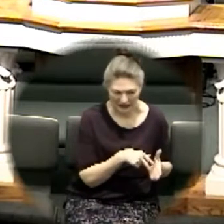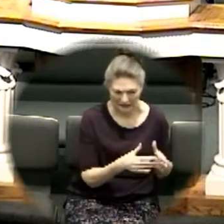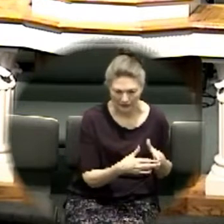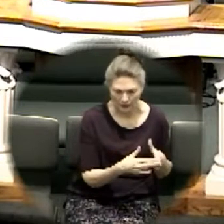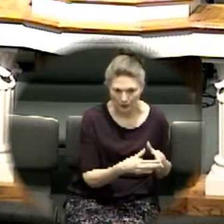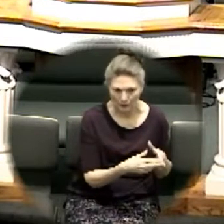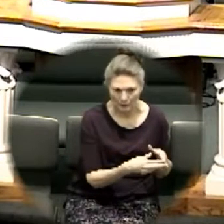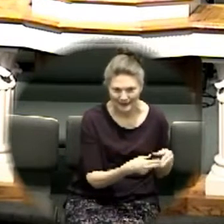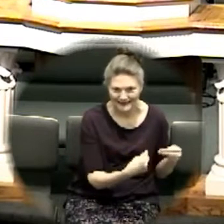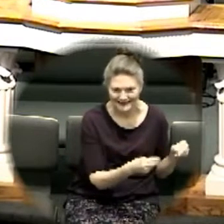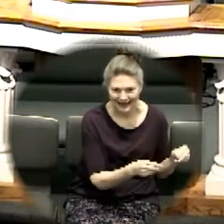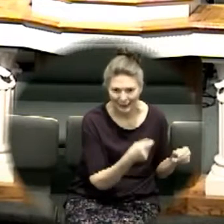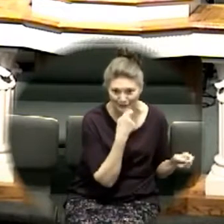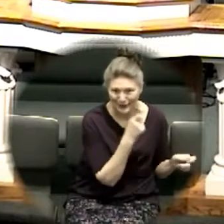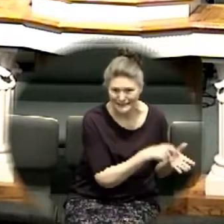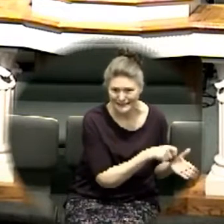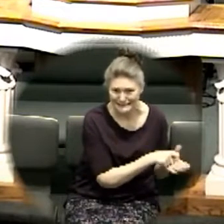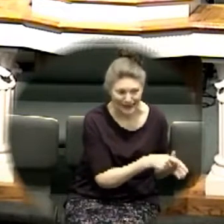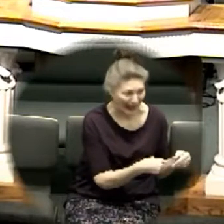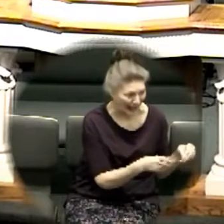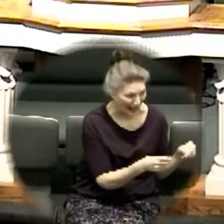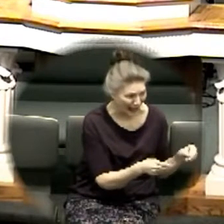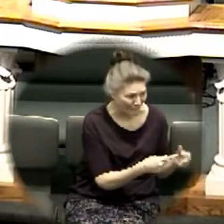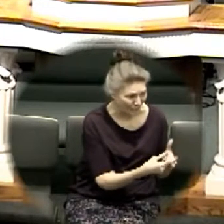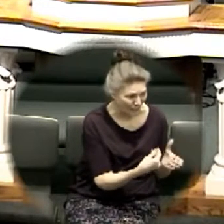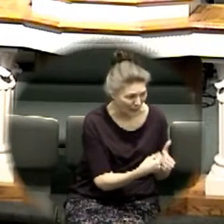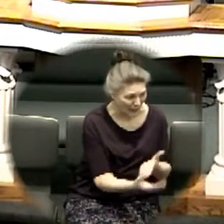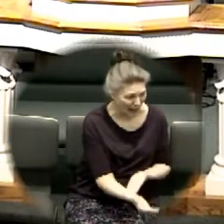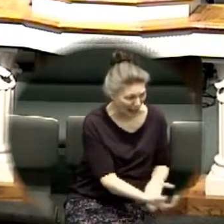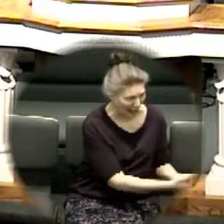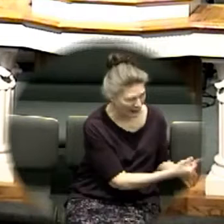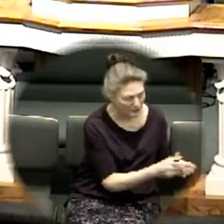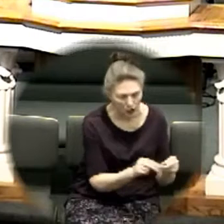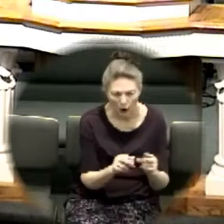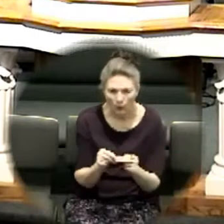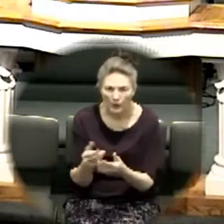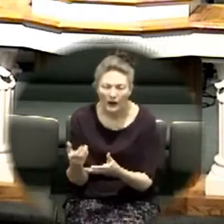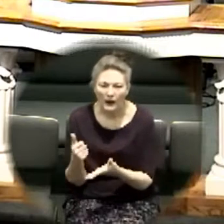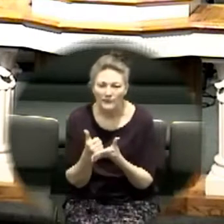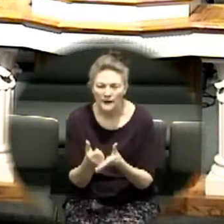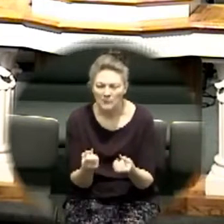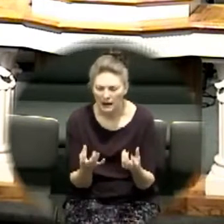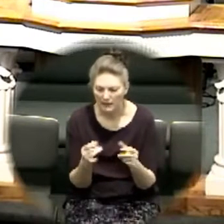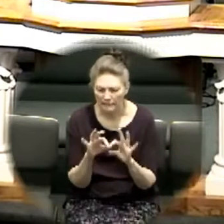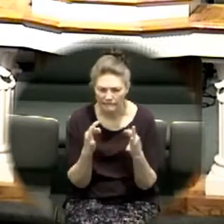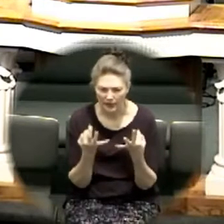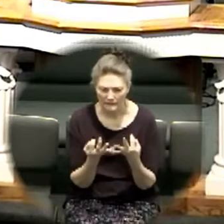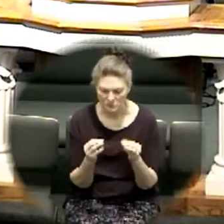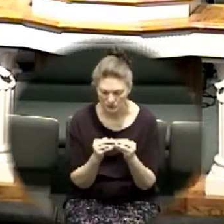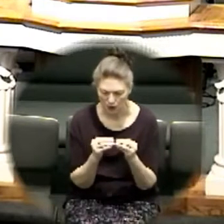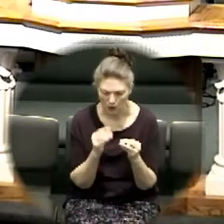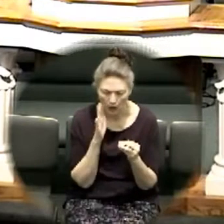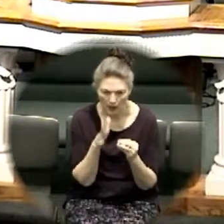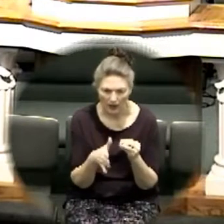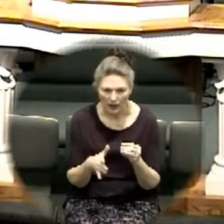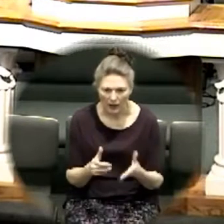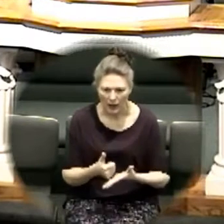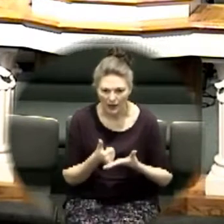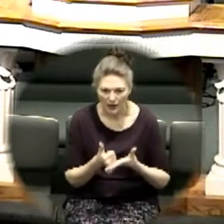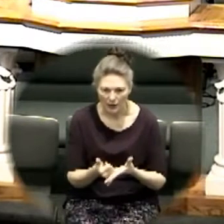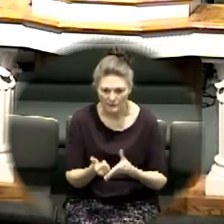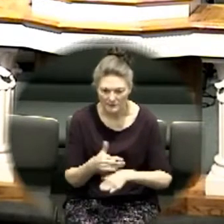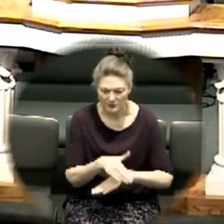are able to help so many families and there are more that we're going to be helping this afternoon uh there are some people that have